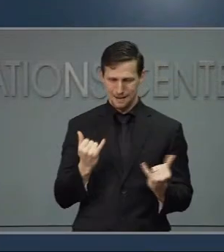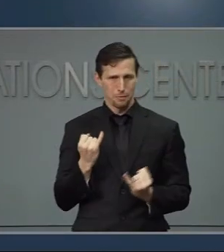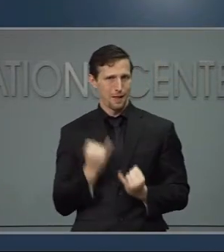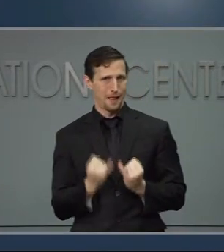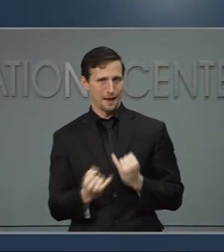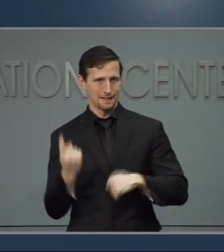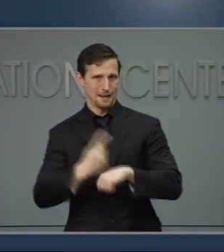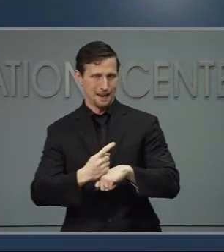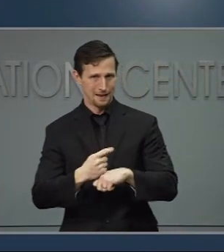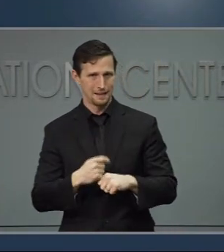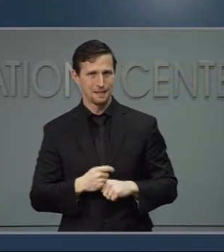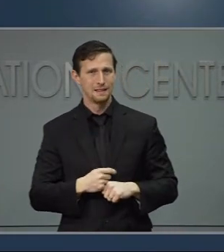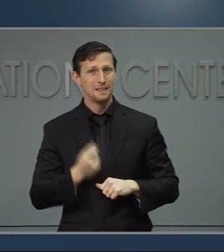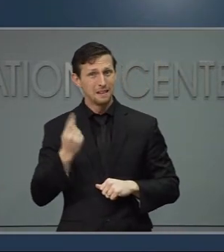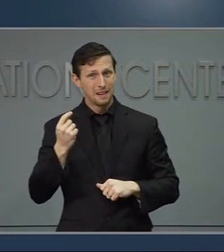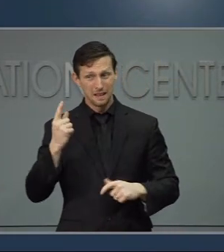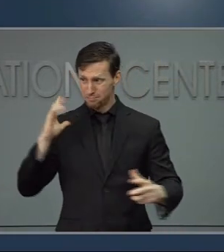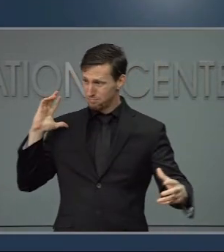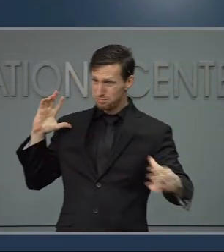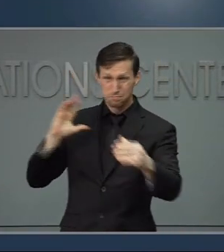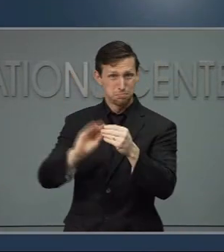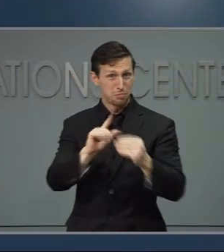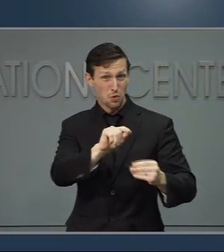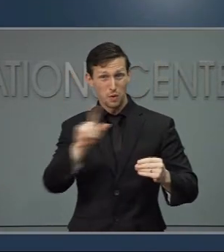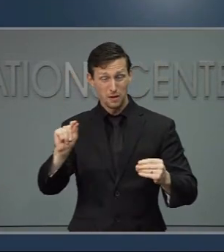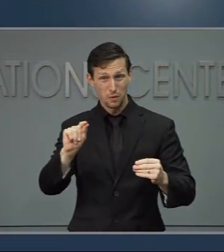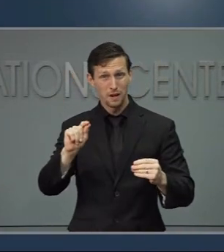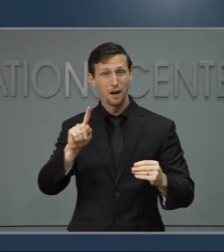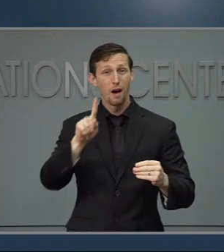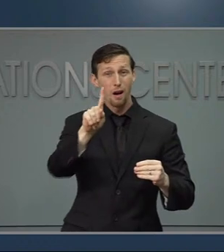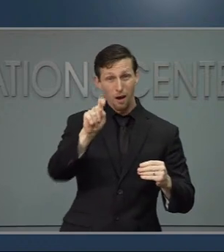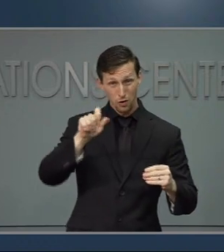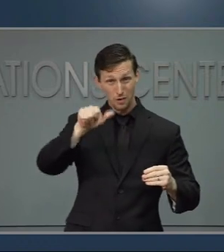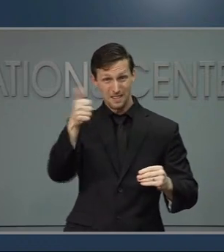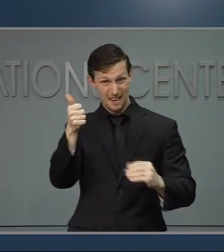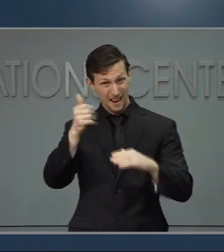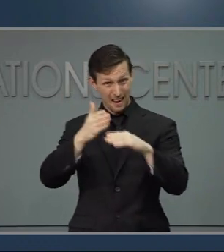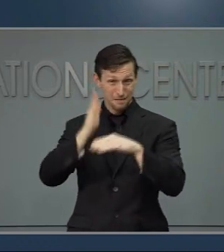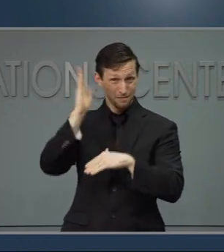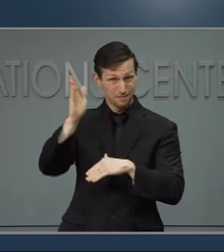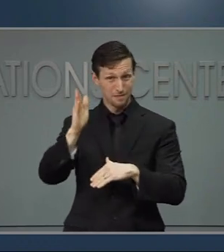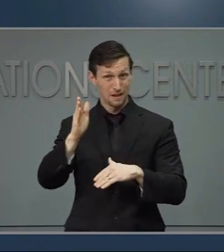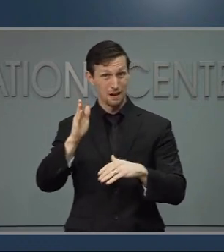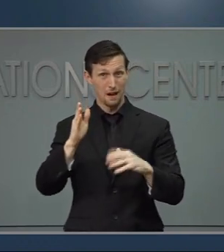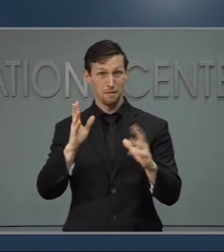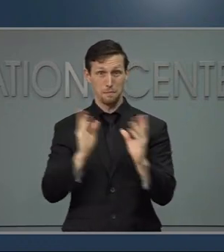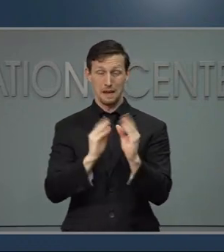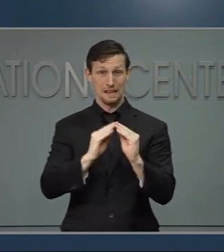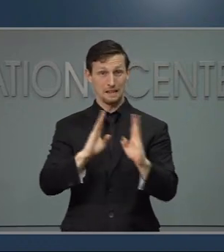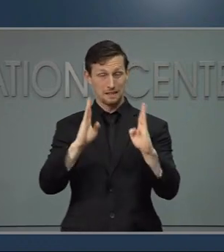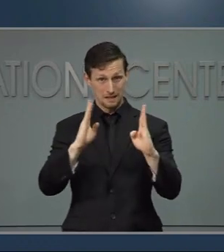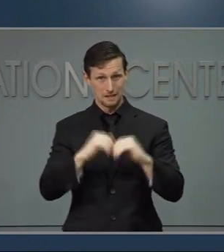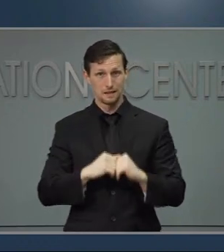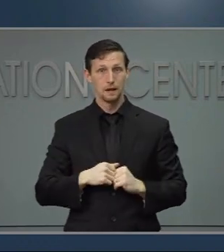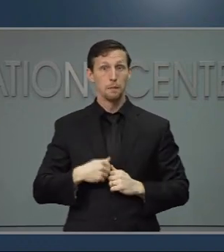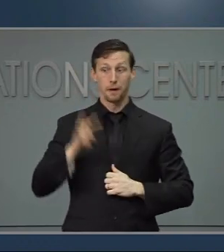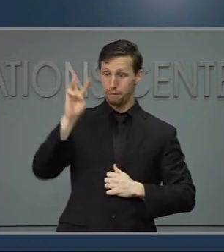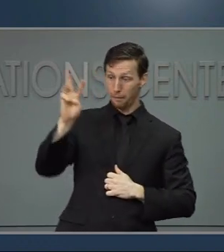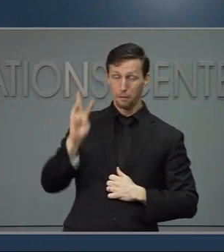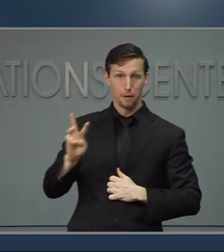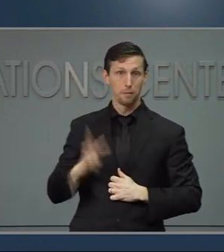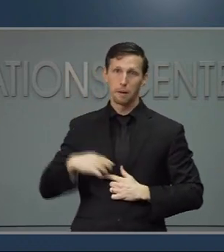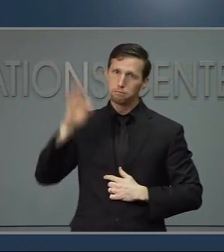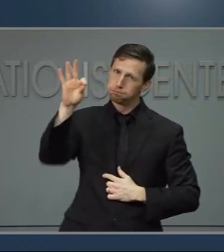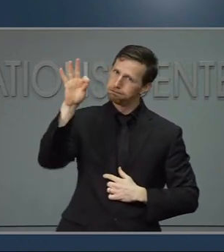than 110 pandemic briefings this year. You've all heard me say the three W's a lot.